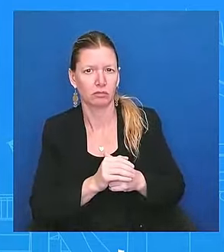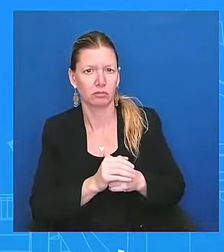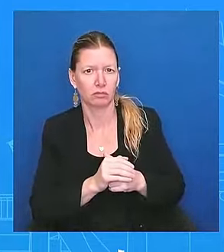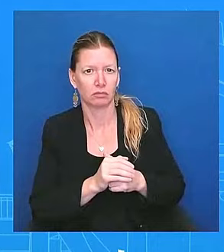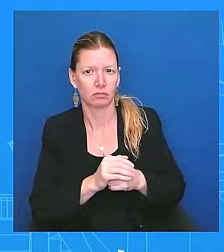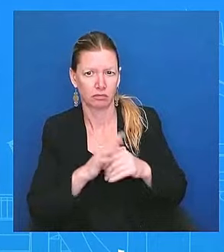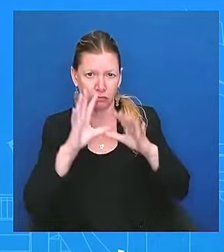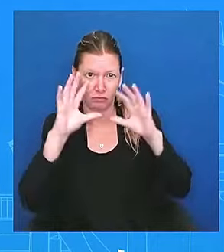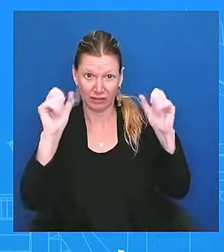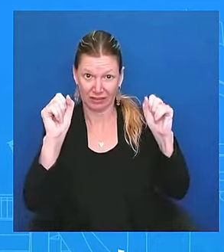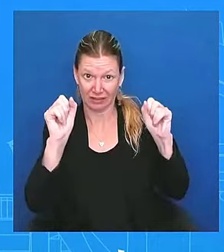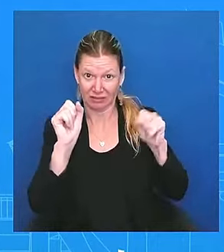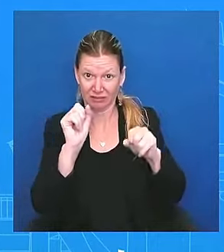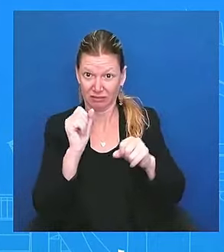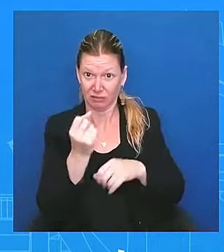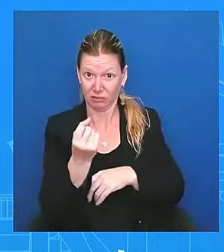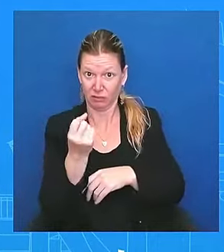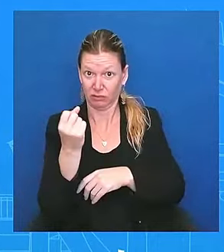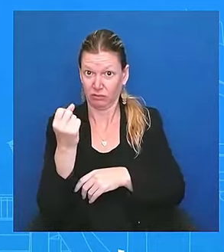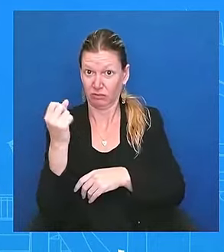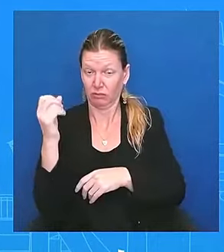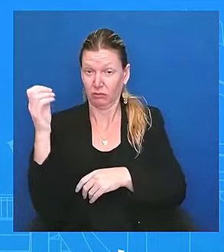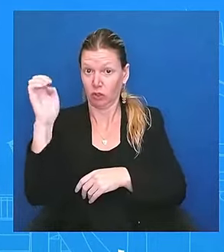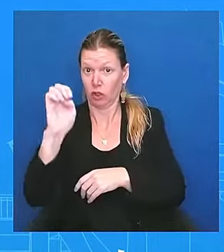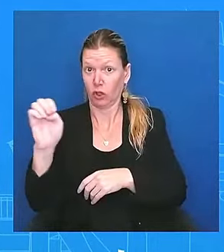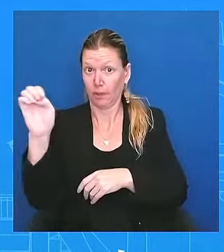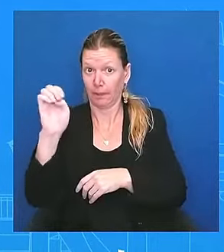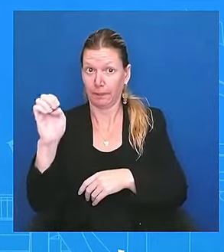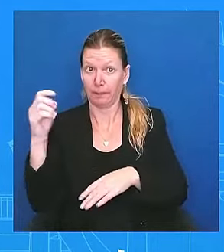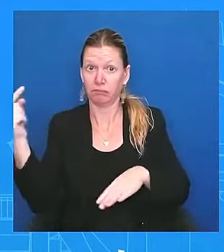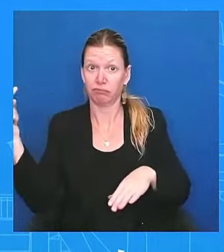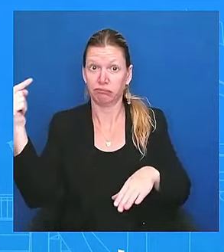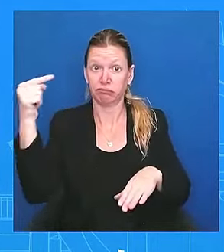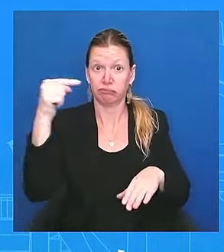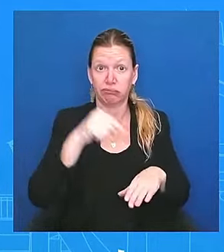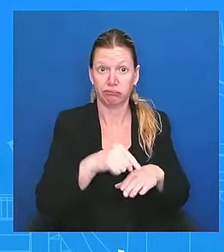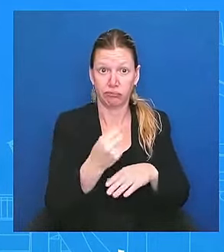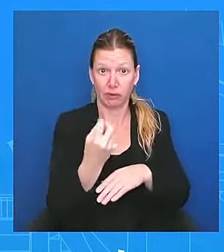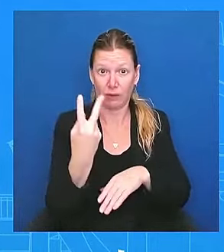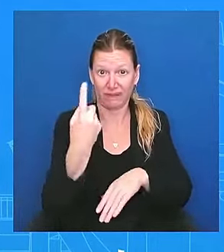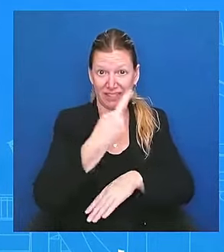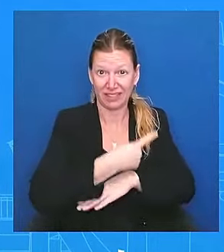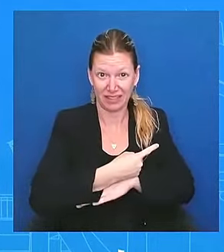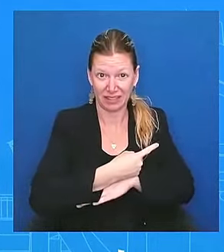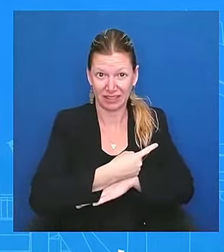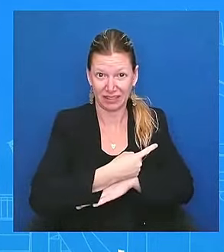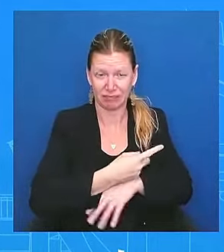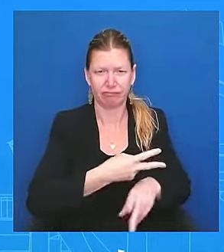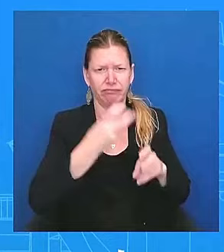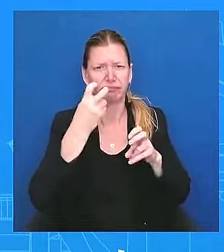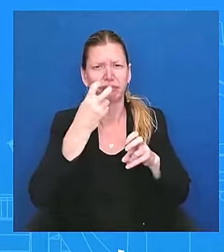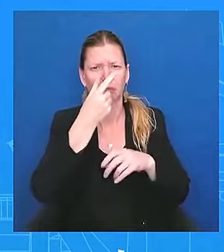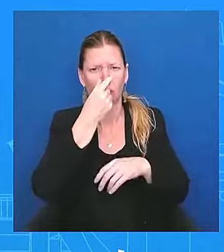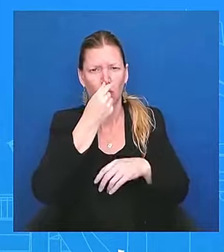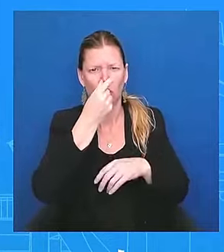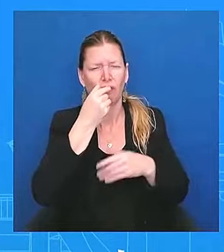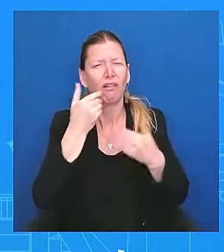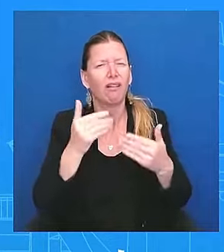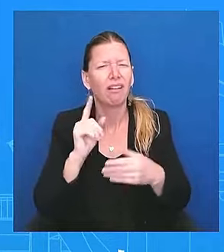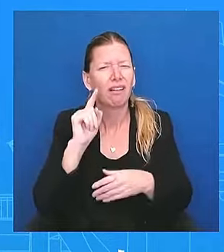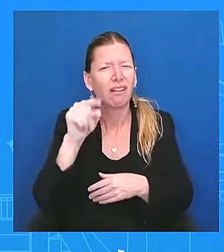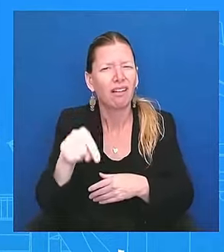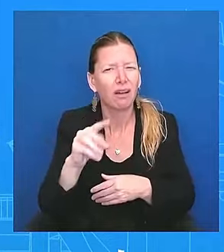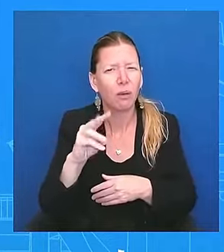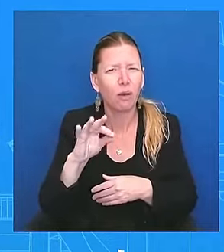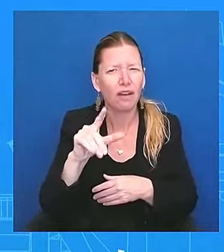Europe, uh, had a cold, but then went to the Waffle House, and then the following day staged such a huge comeback